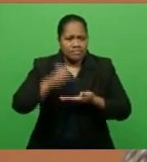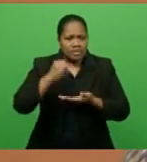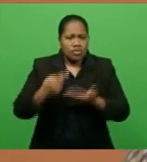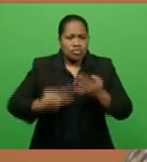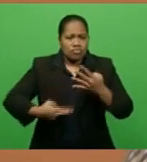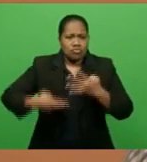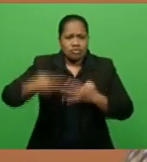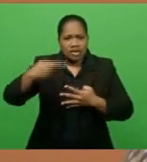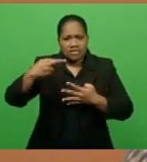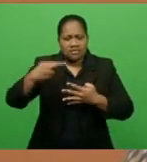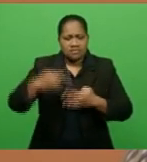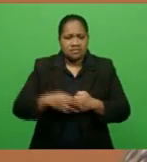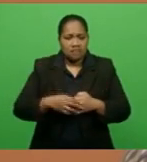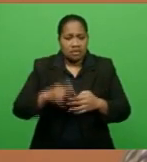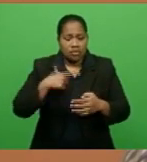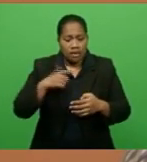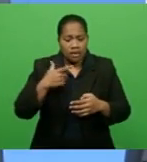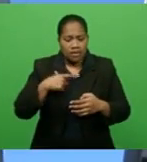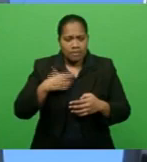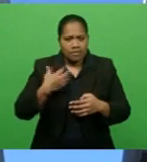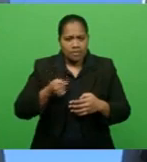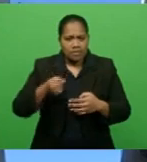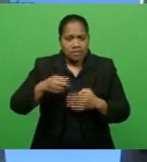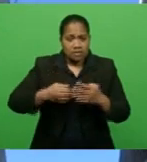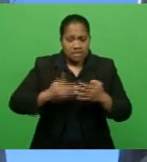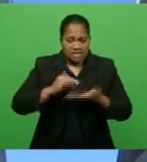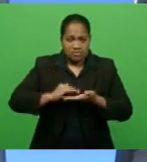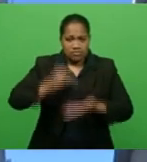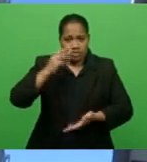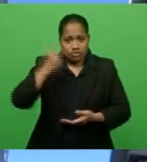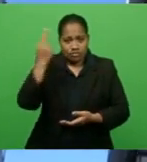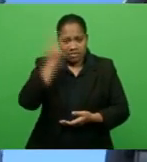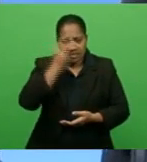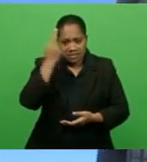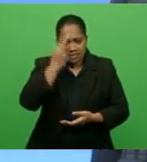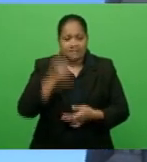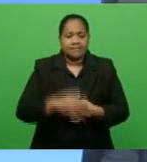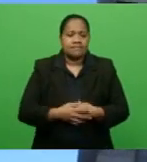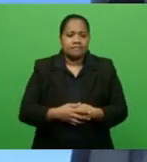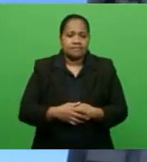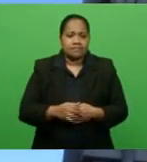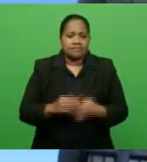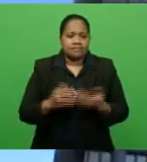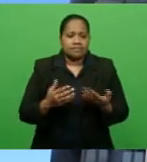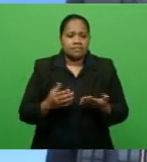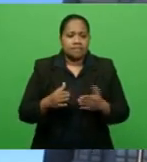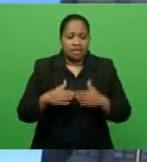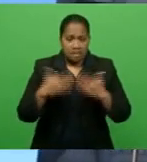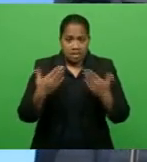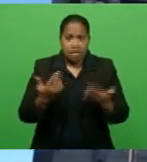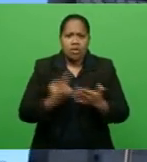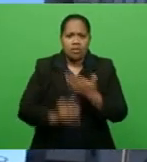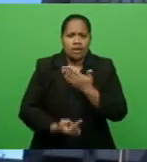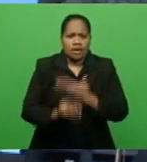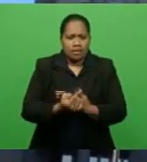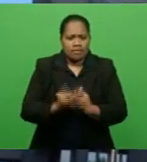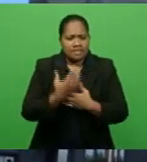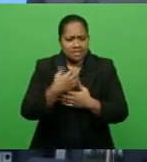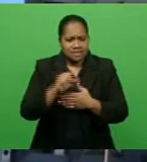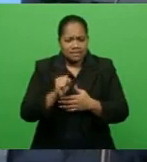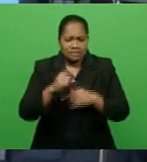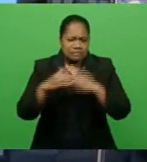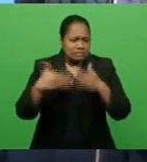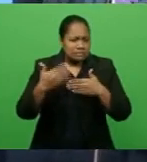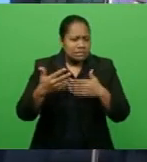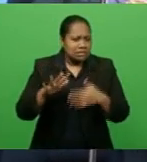increased risks, but we haven't. Meanwhile, the Reserve Bank governor says liquidity is currently hovering around $7.2 million.